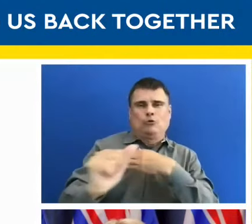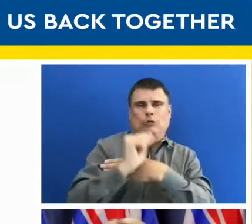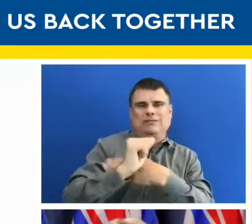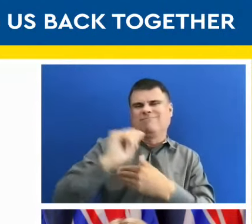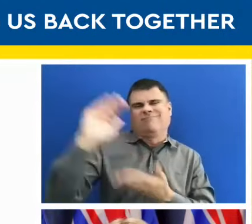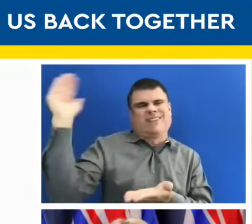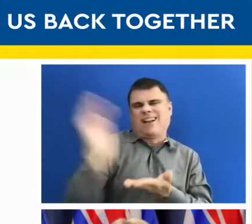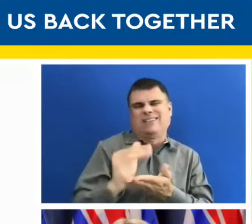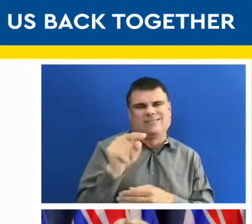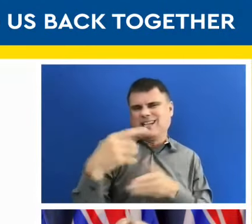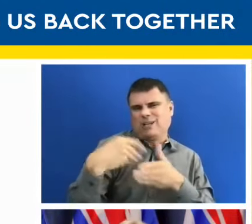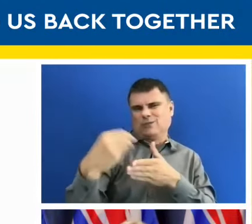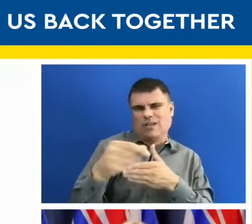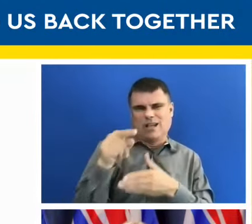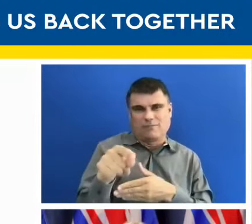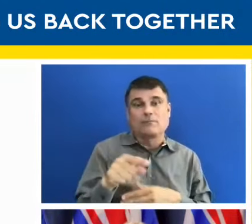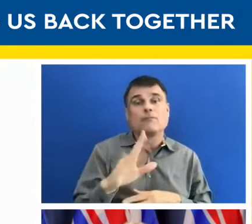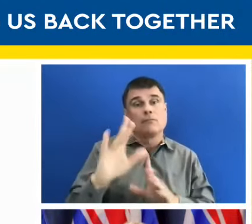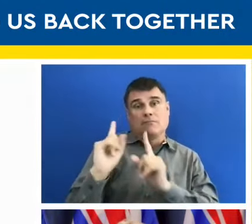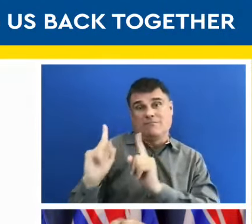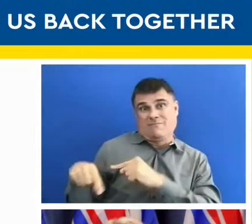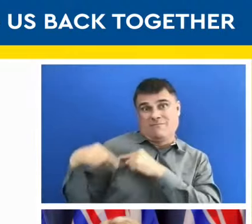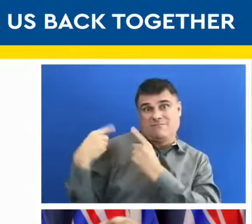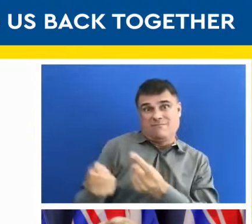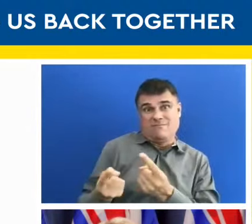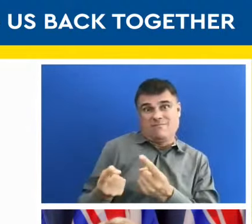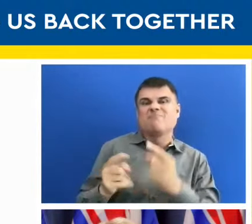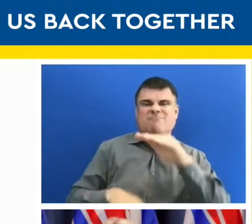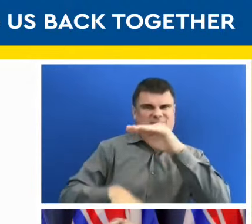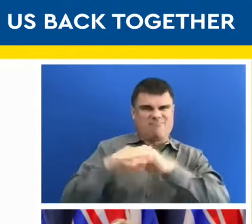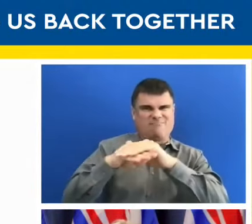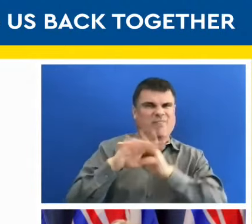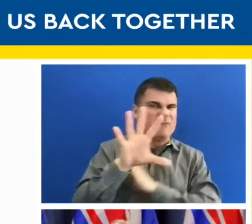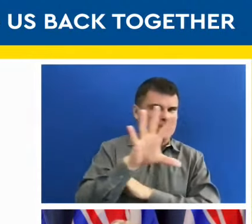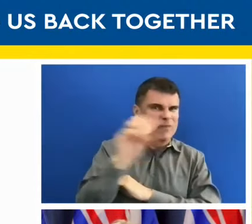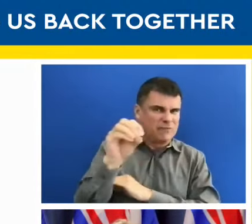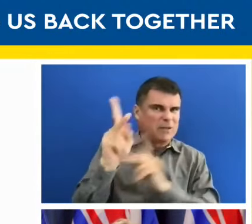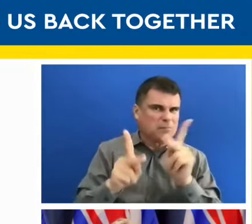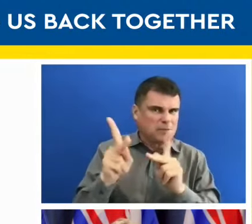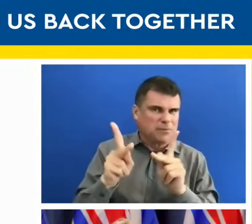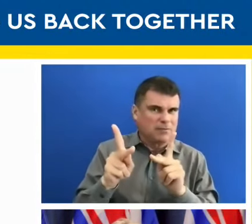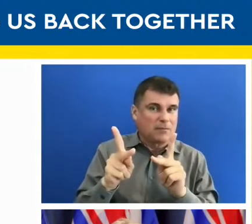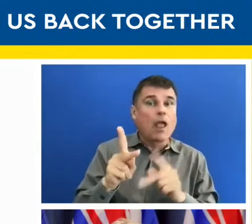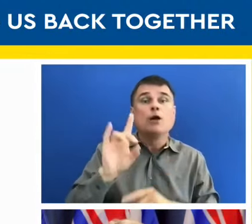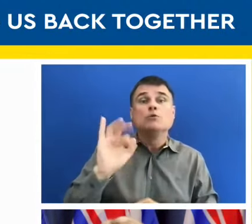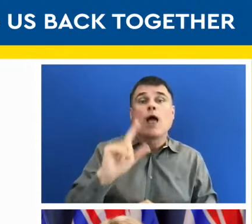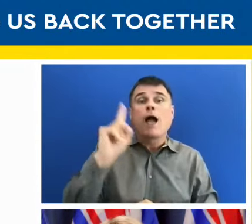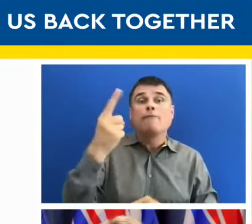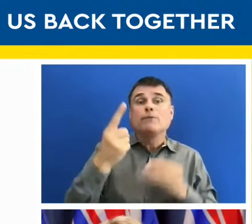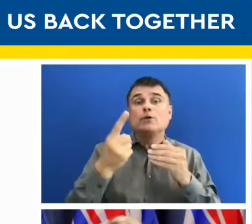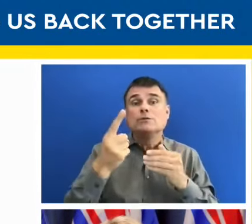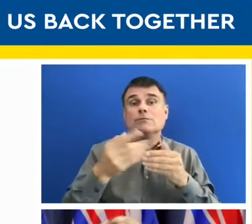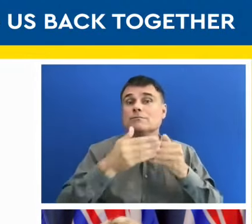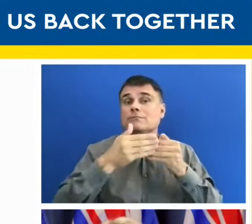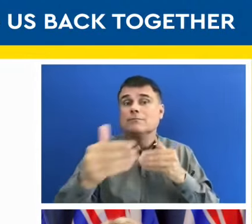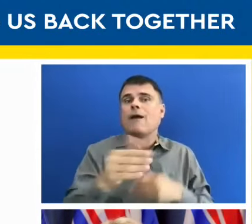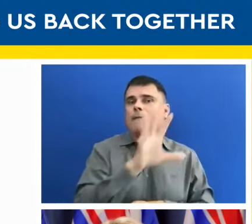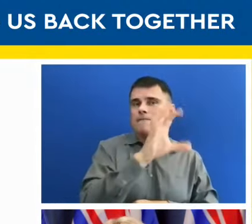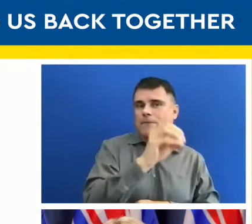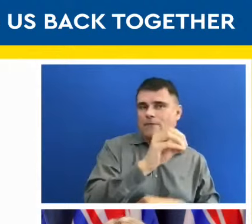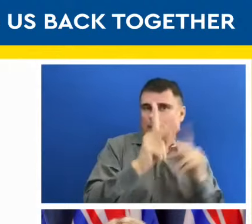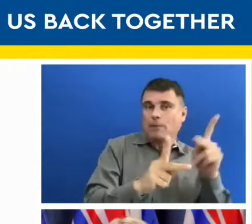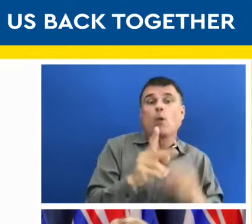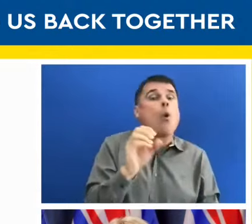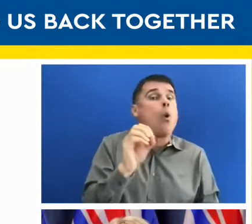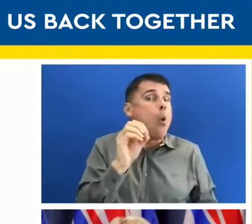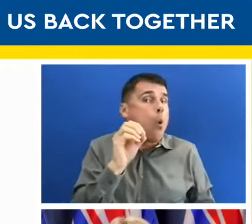up till now, it has been up to 50 people. As of July 1, it will be 50 people or 50% capacity.